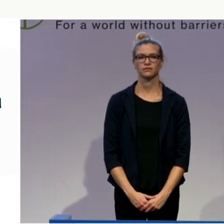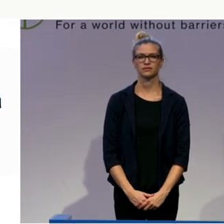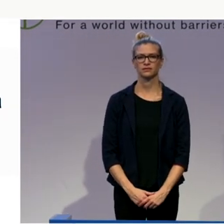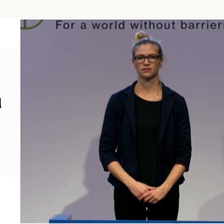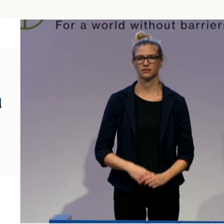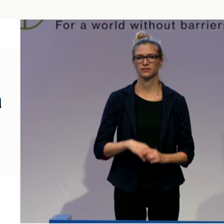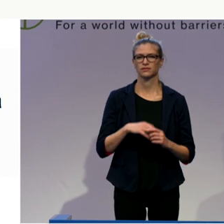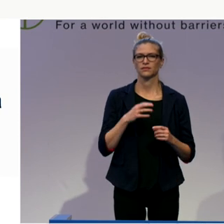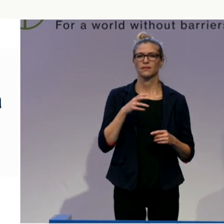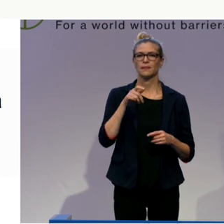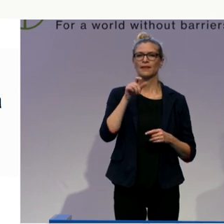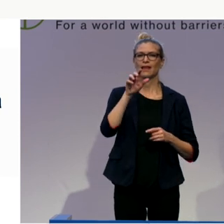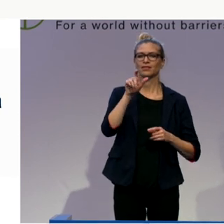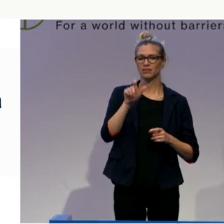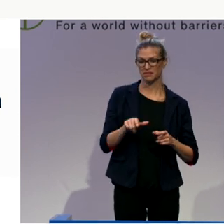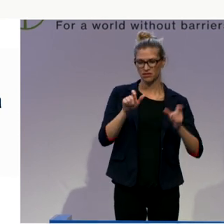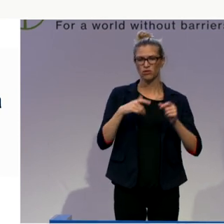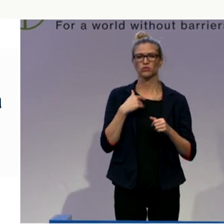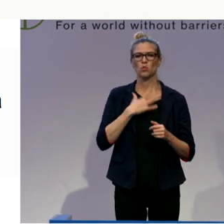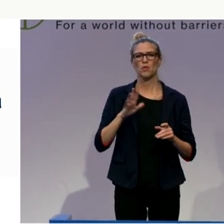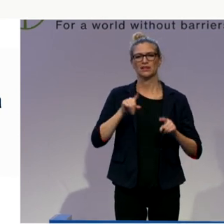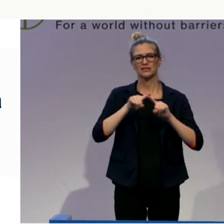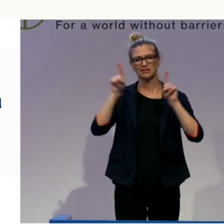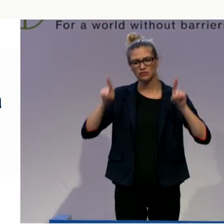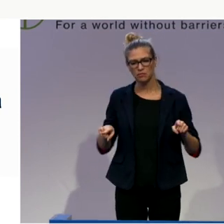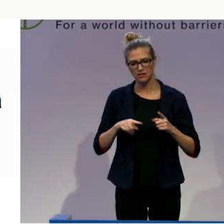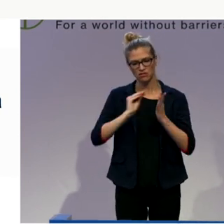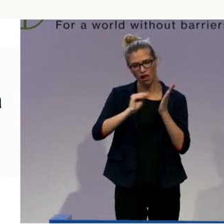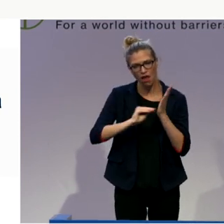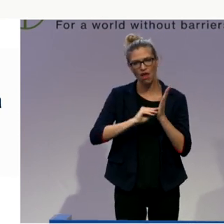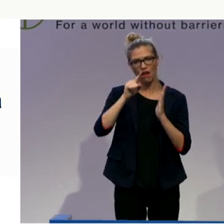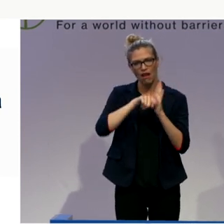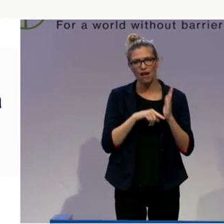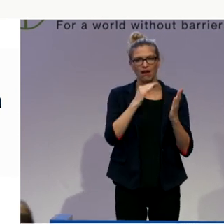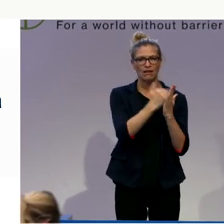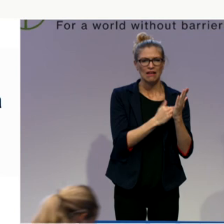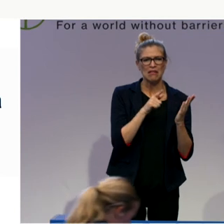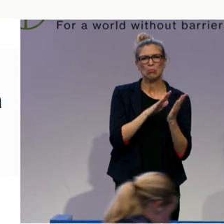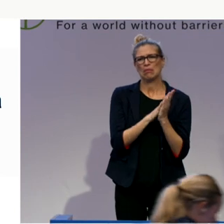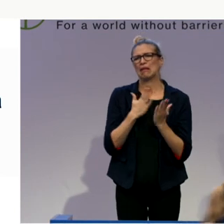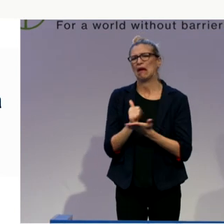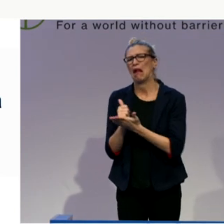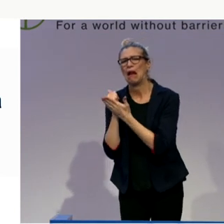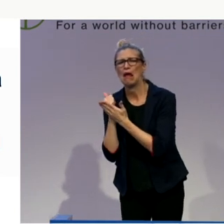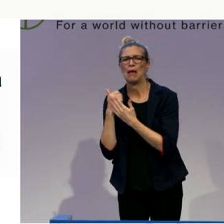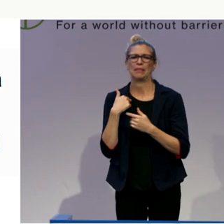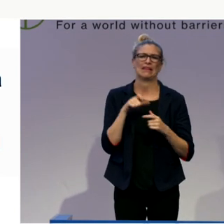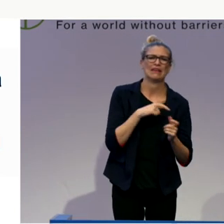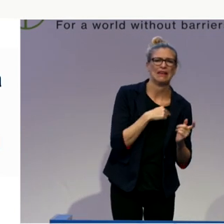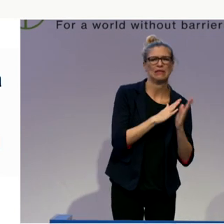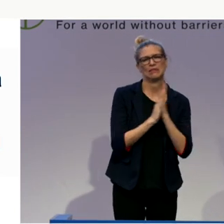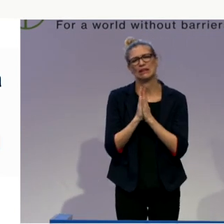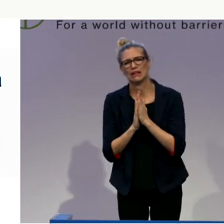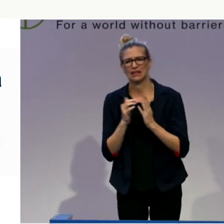paperwork and and they say, well, let please somebody be there for me to to advise me to let